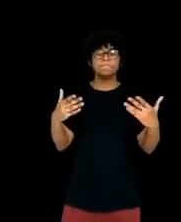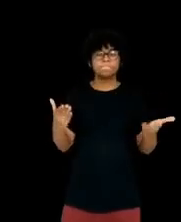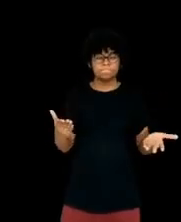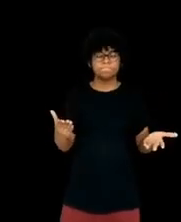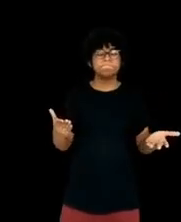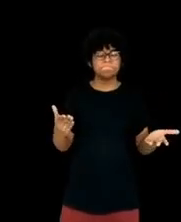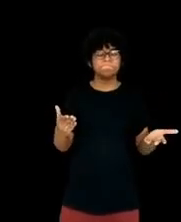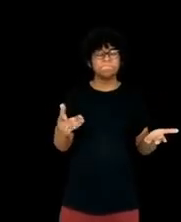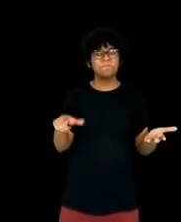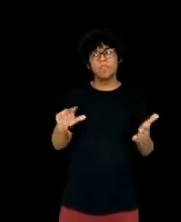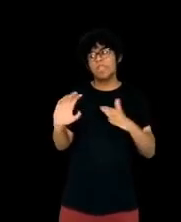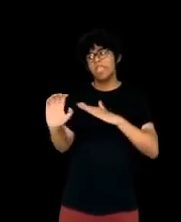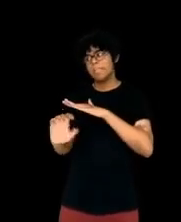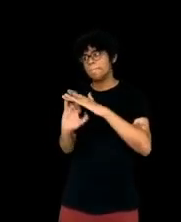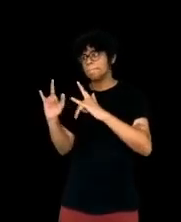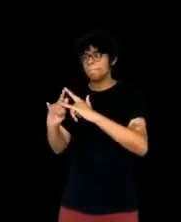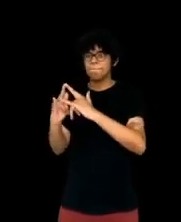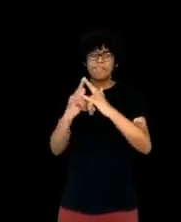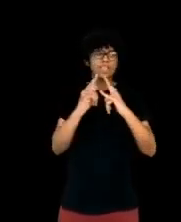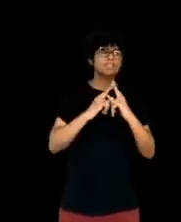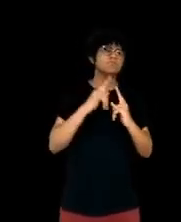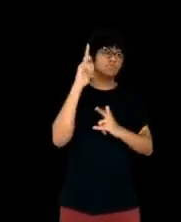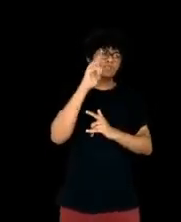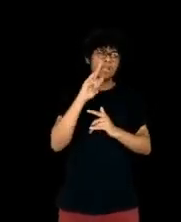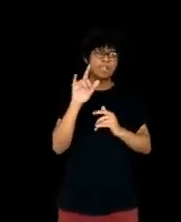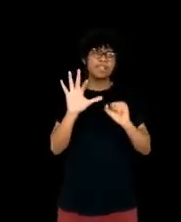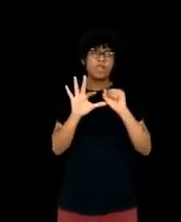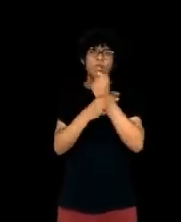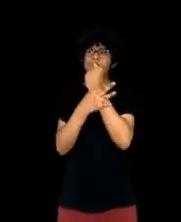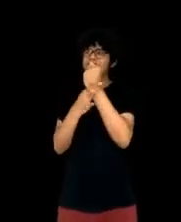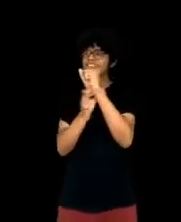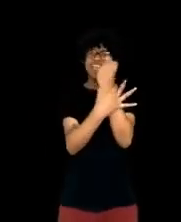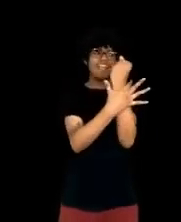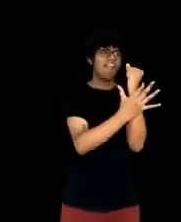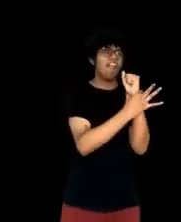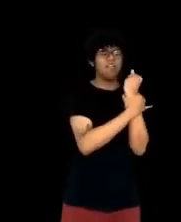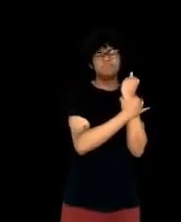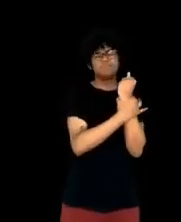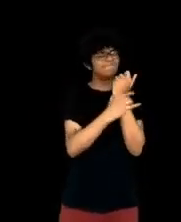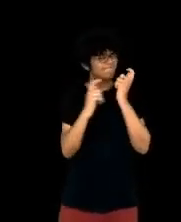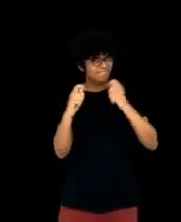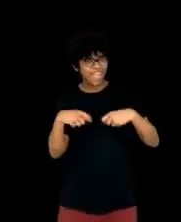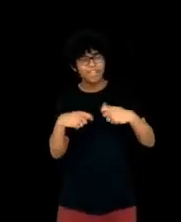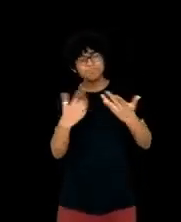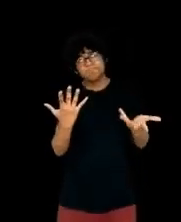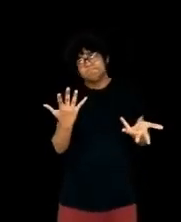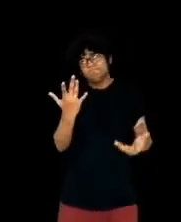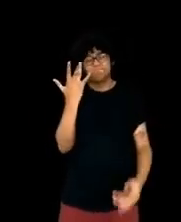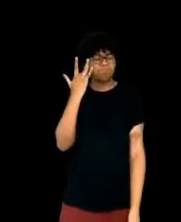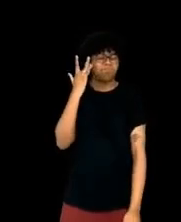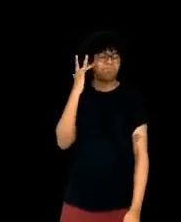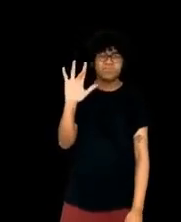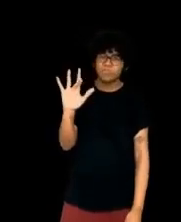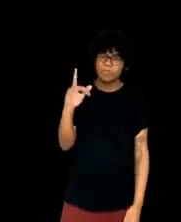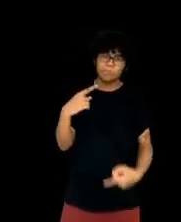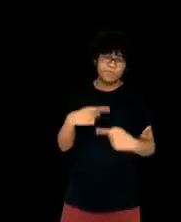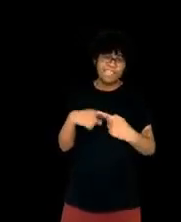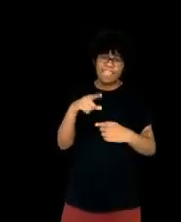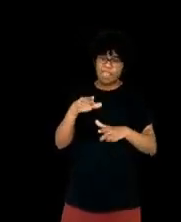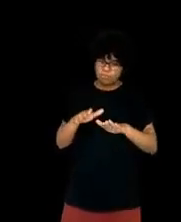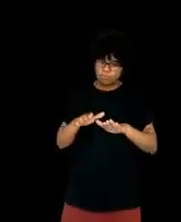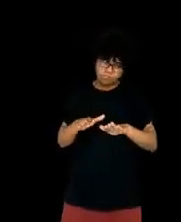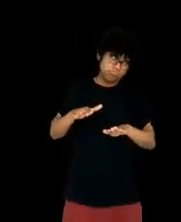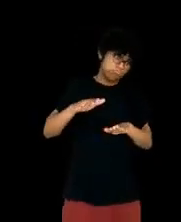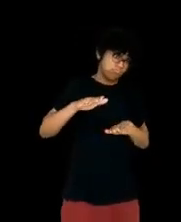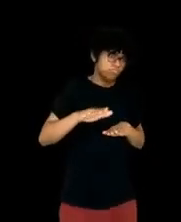Is such a thing possible? Well, I don't know. It requires a leap of faith at a time when, you